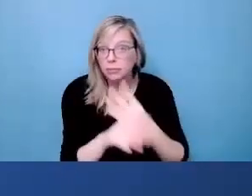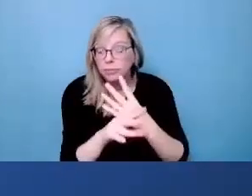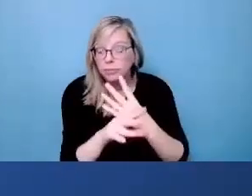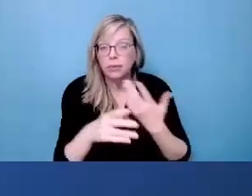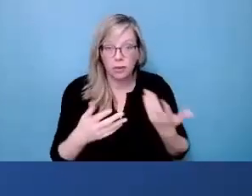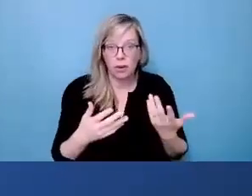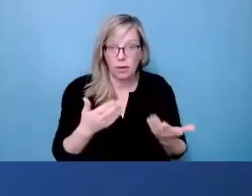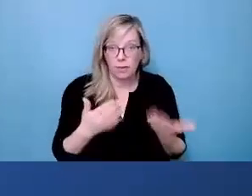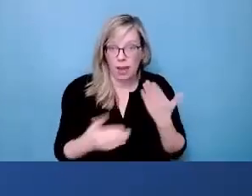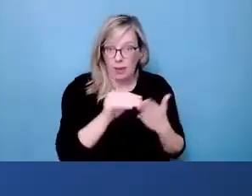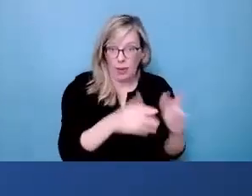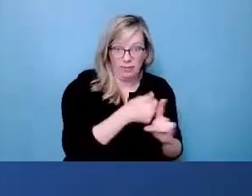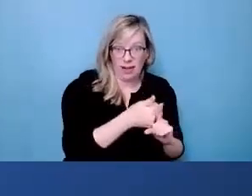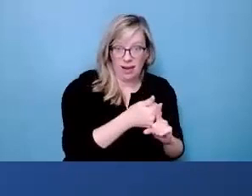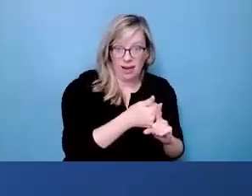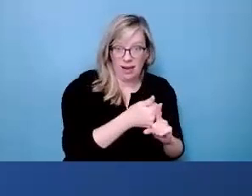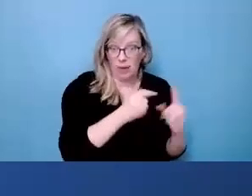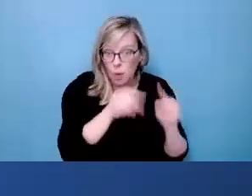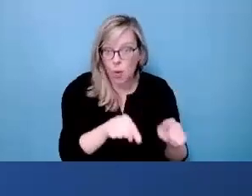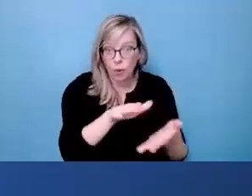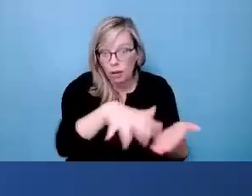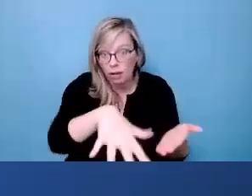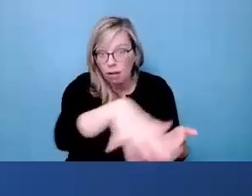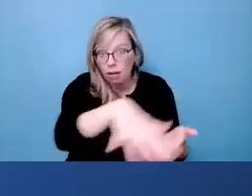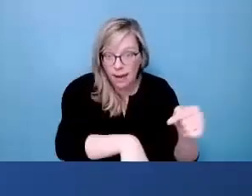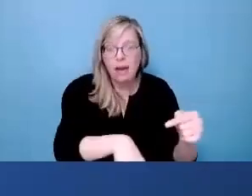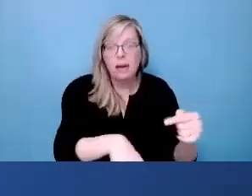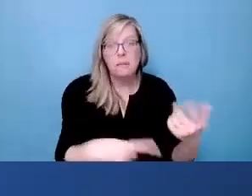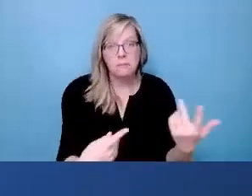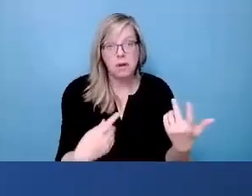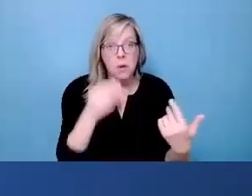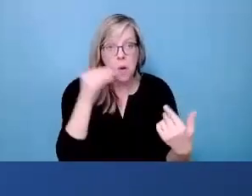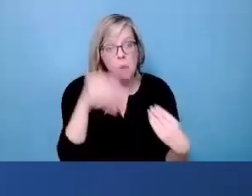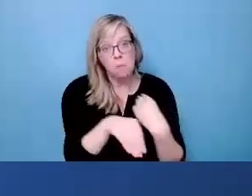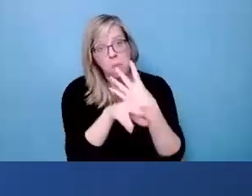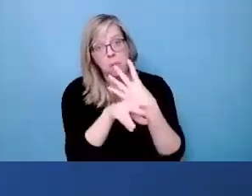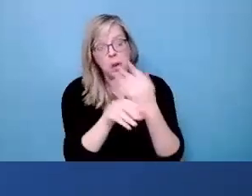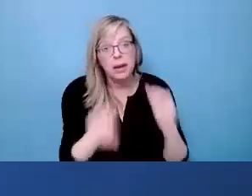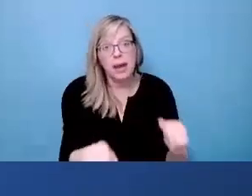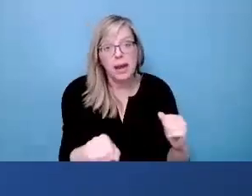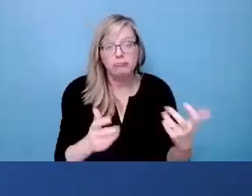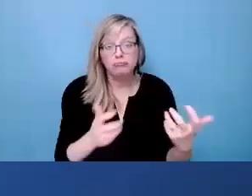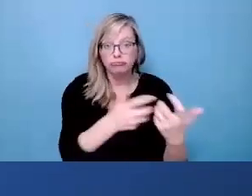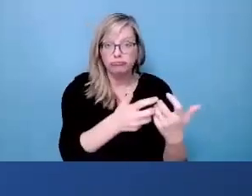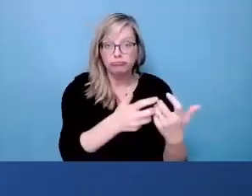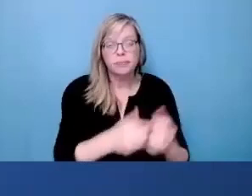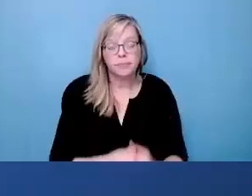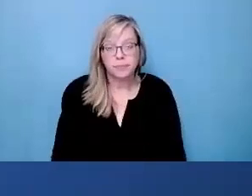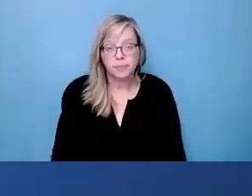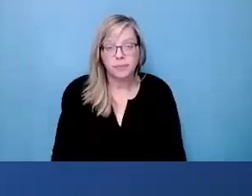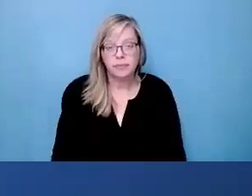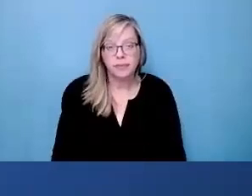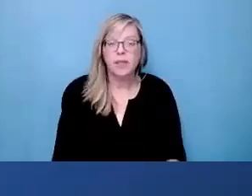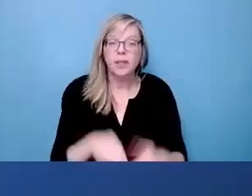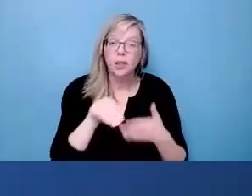other ways for students with disabilities. So perhaps they can't come to campus, but being able to access it virtually makes that